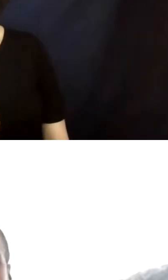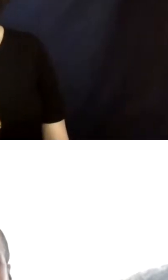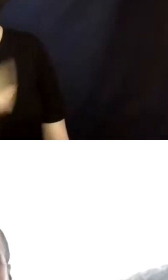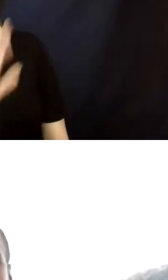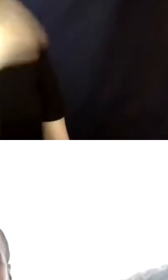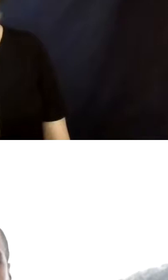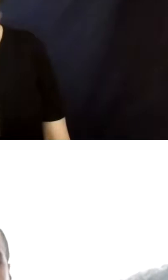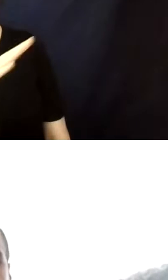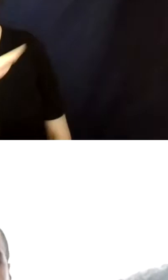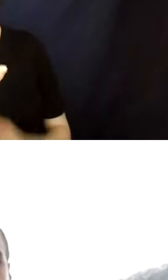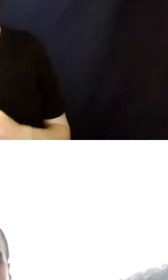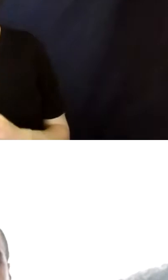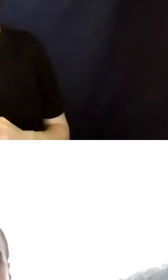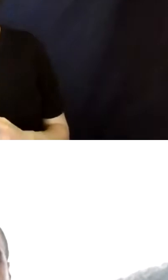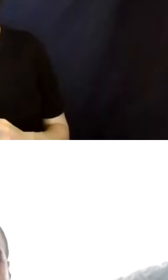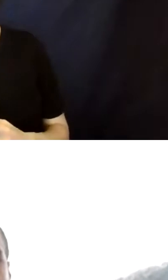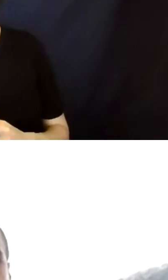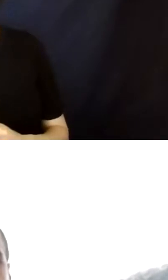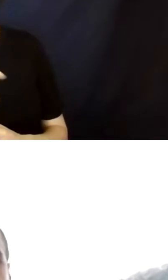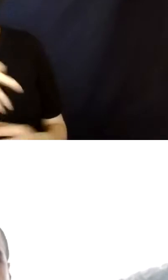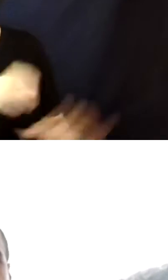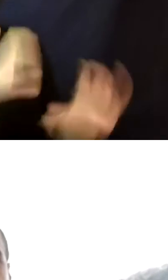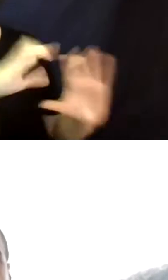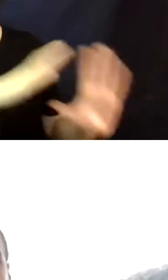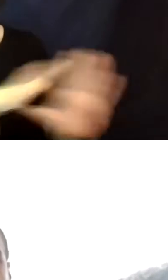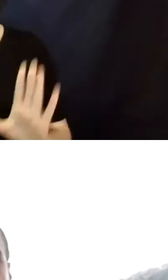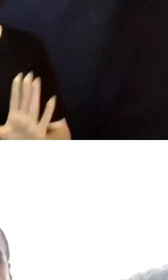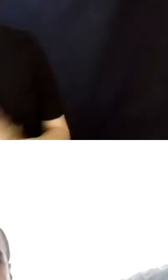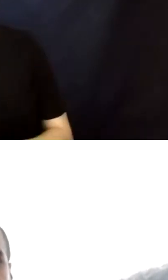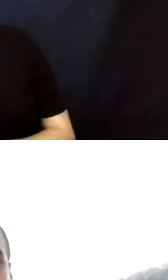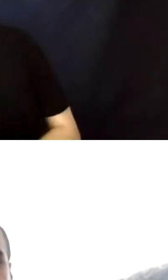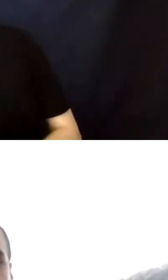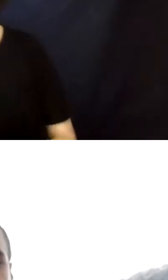section. I don't know if you want to switch them up from the chat. Let's do that.